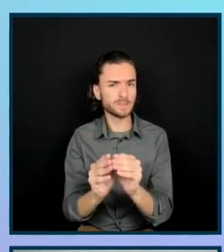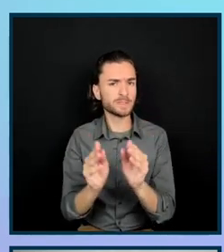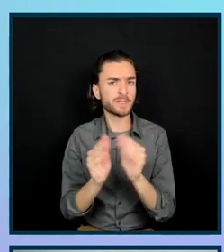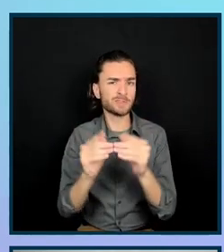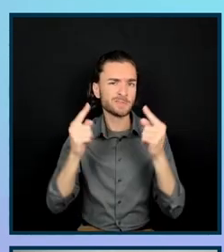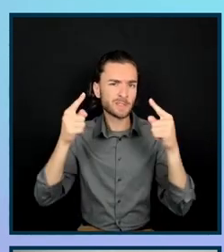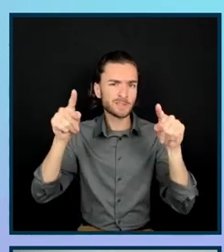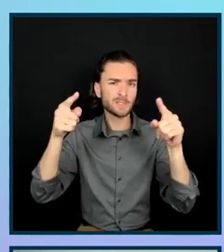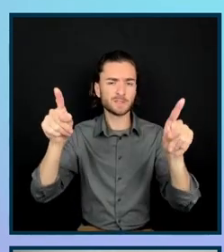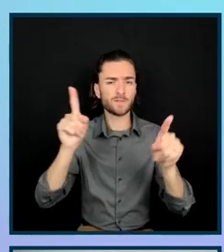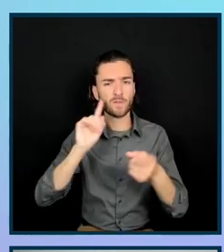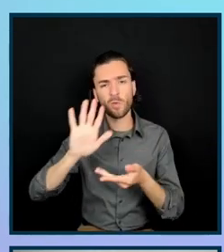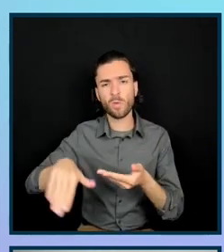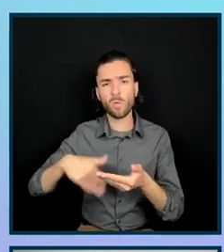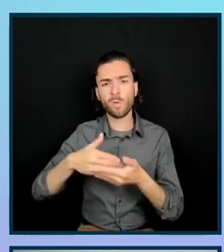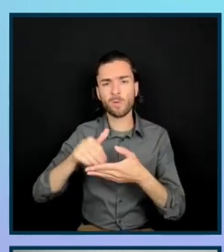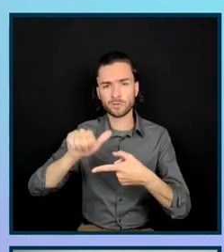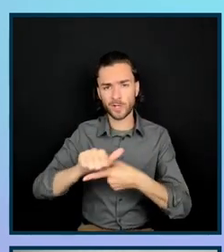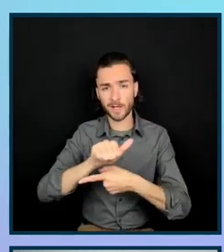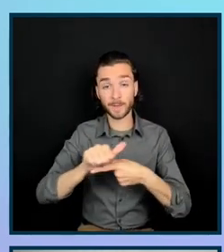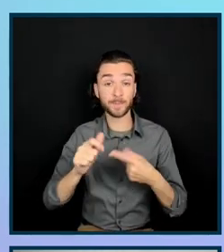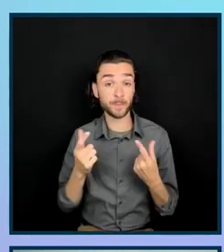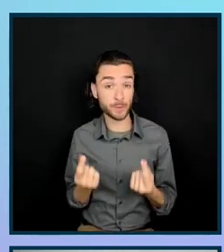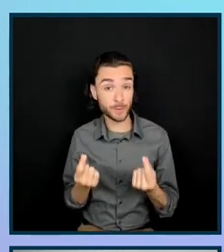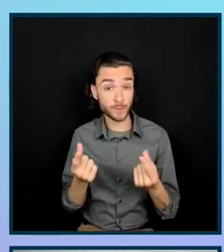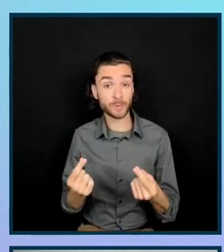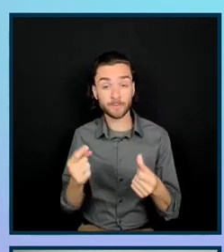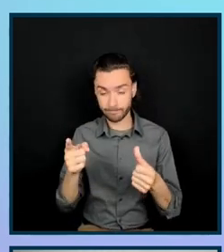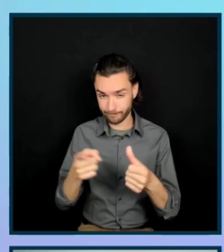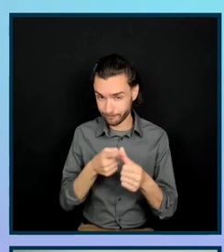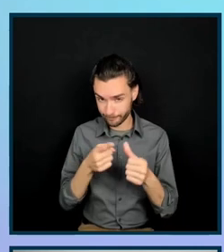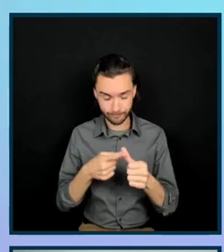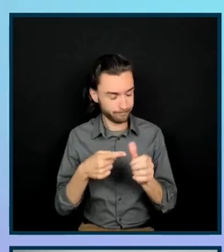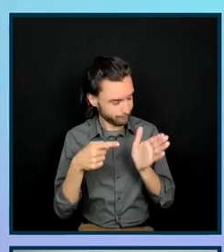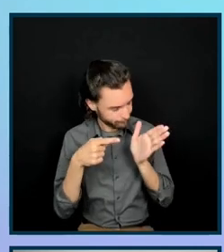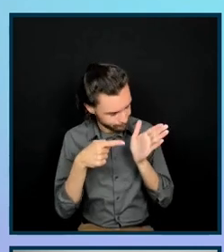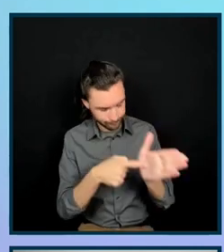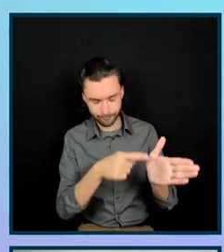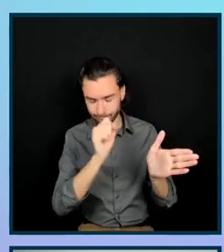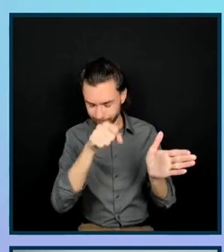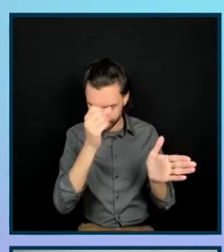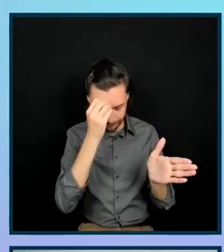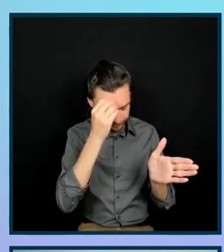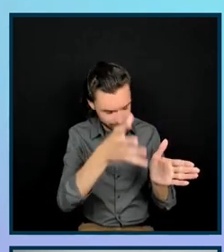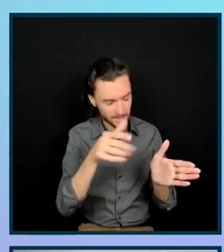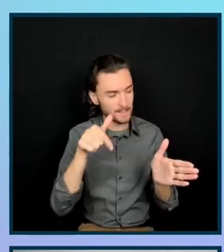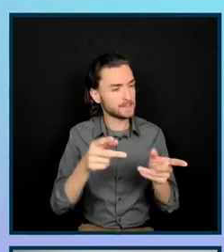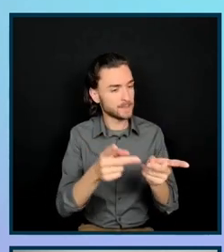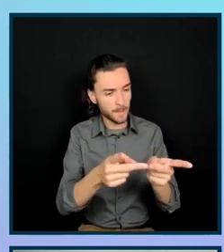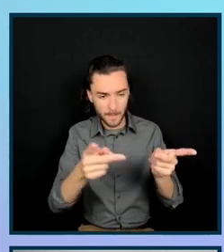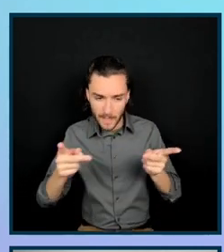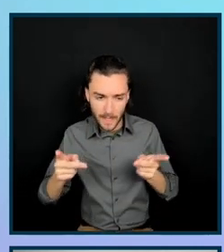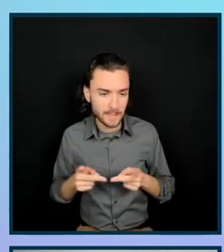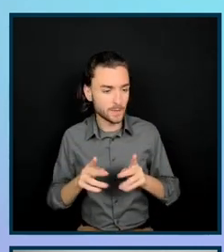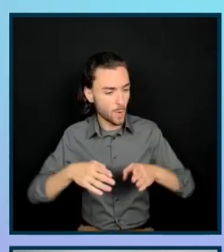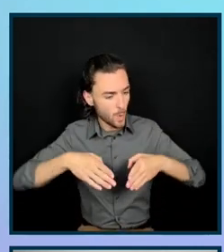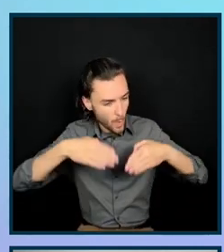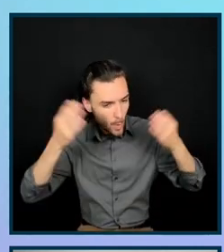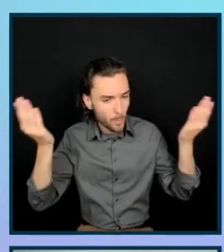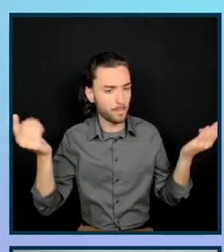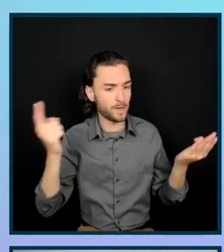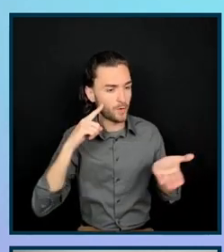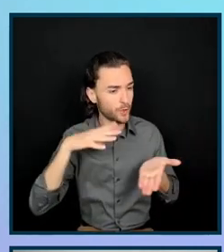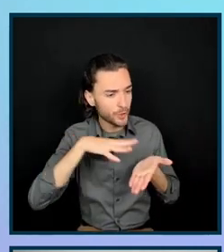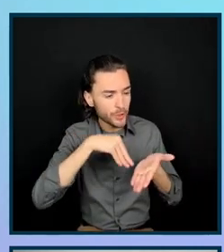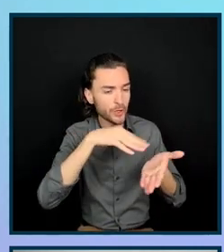trainings. We first start by establishing that this is a place to learn and to ask questions. There's no question too small. We